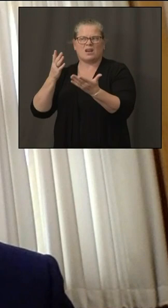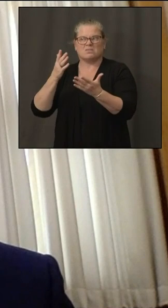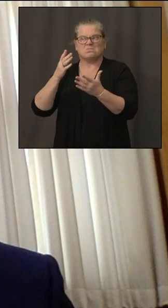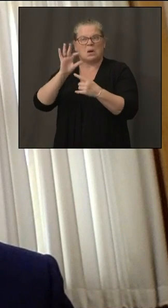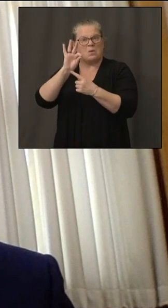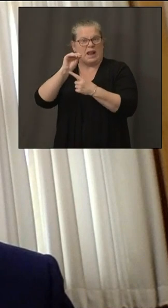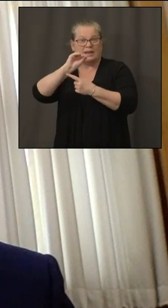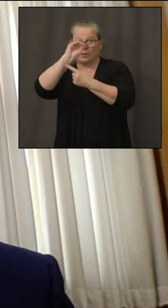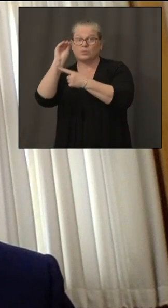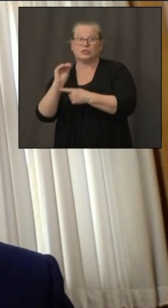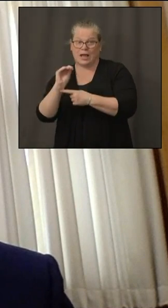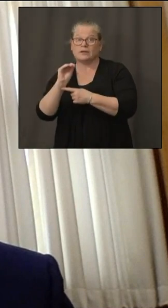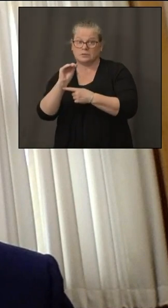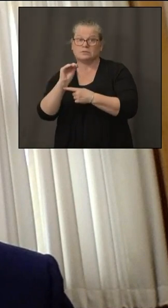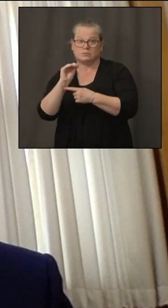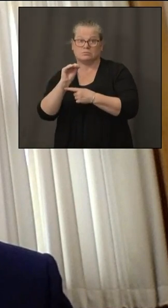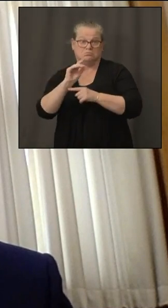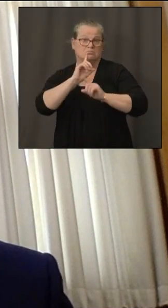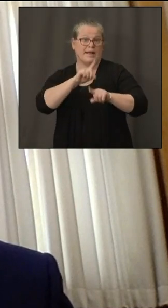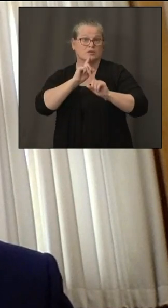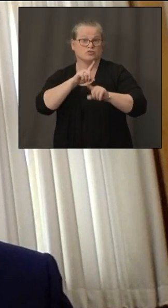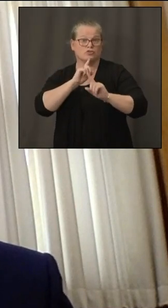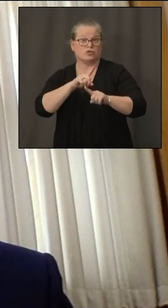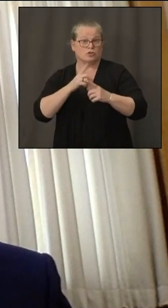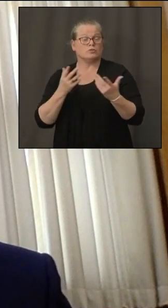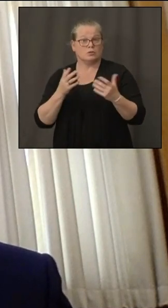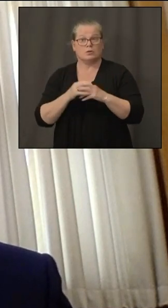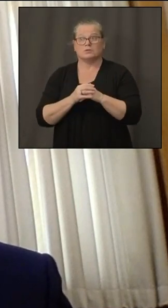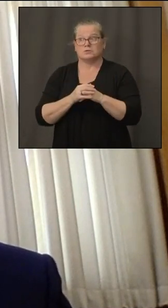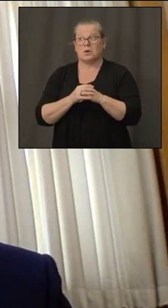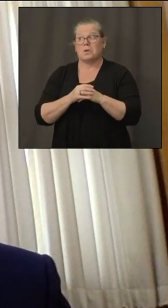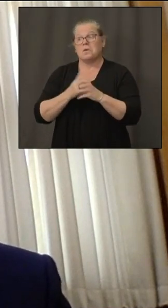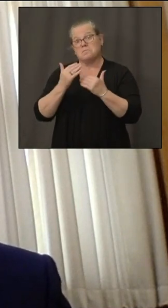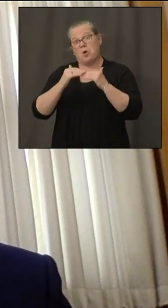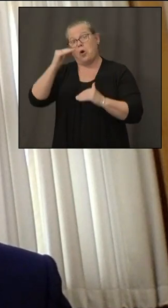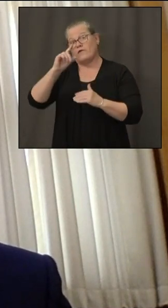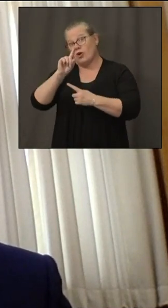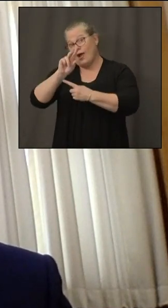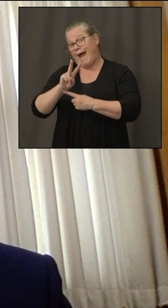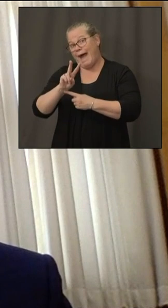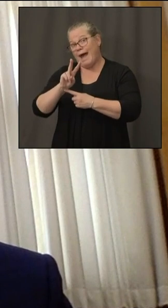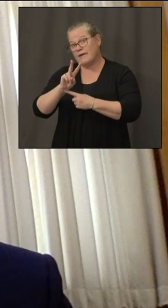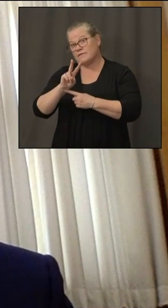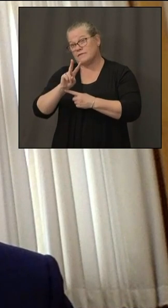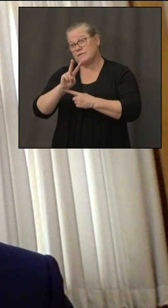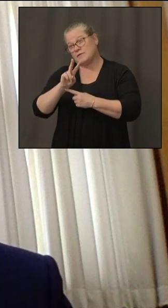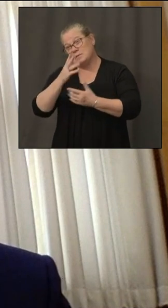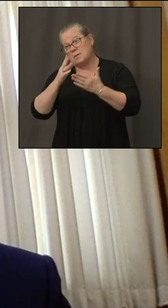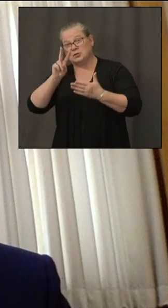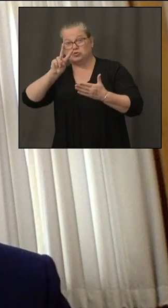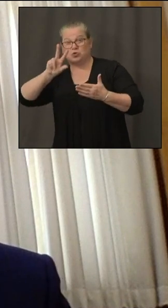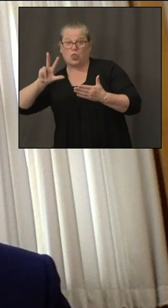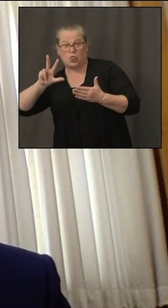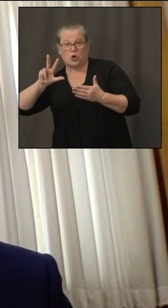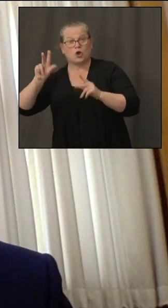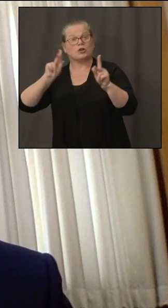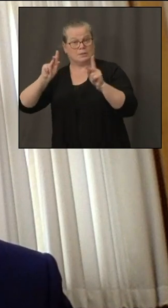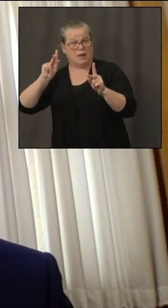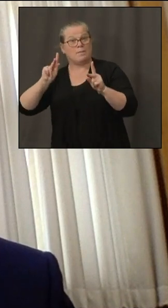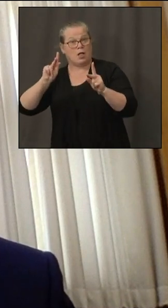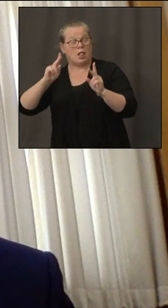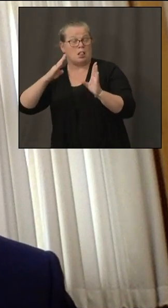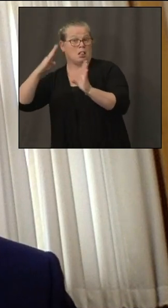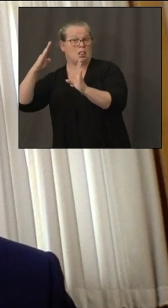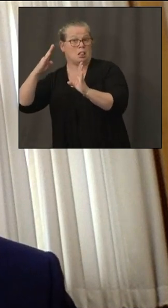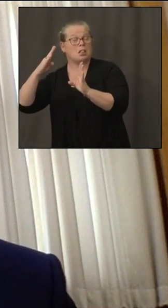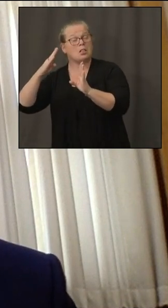uh over half to two-thirds of people uh successfully interviewed providing contacts and cases and then we're following up those